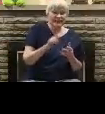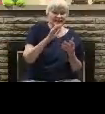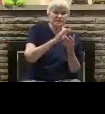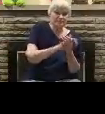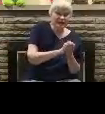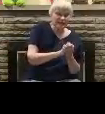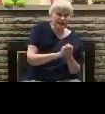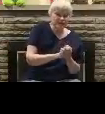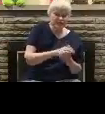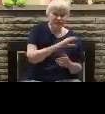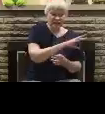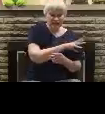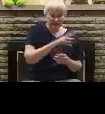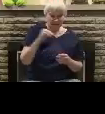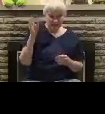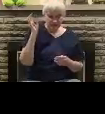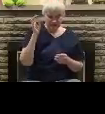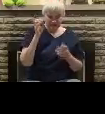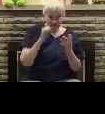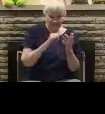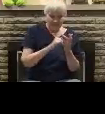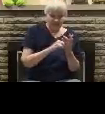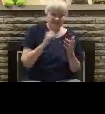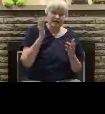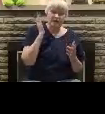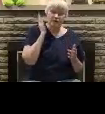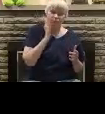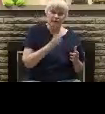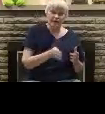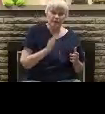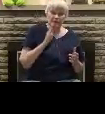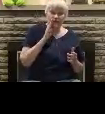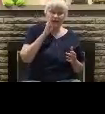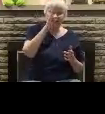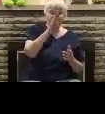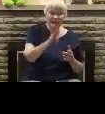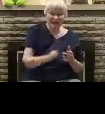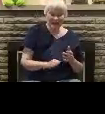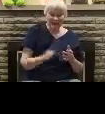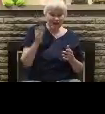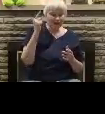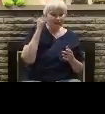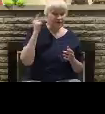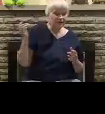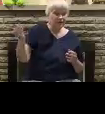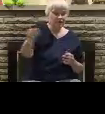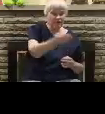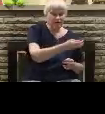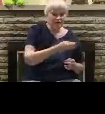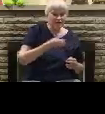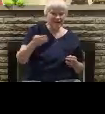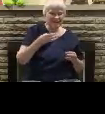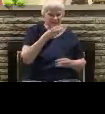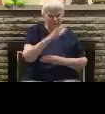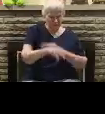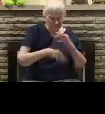to that request and it's to be aired during the two weeks in which more than 200 apostate clergy are joining